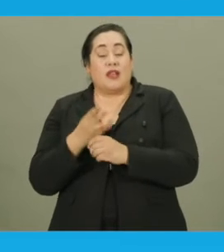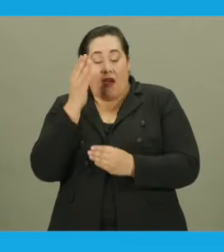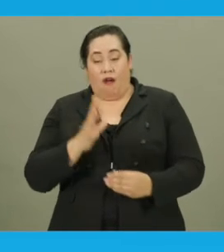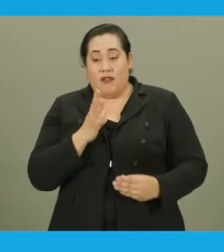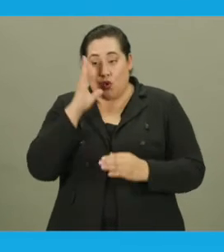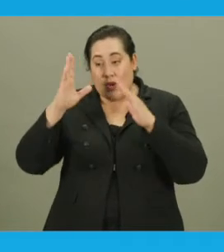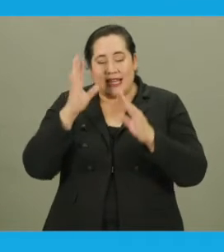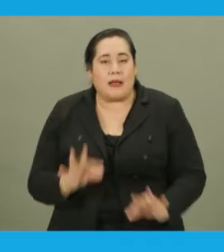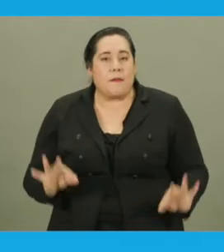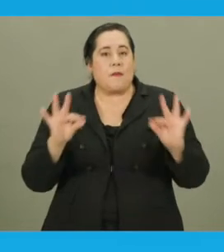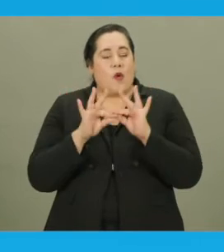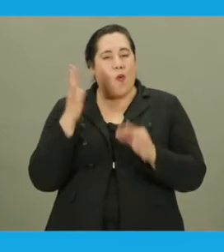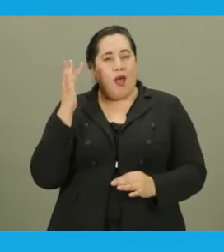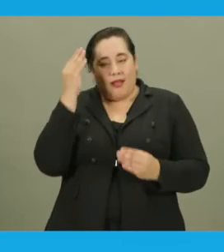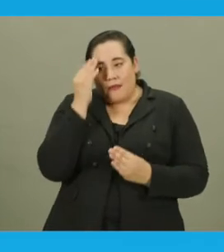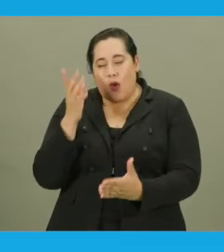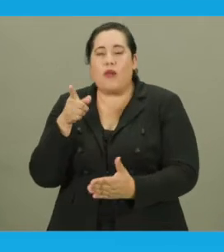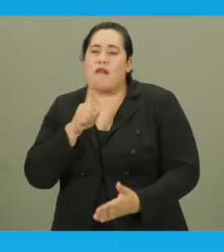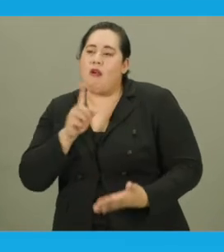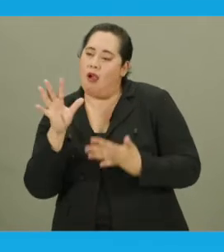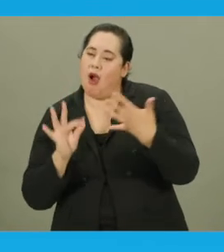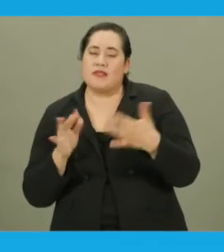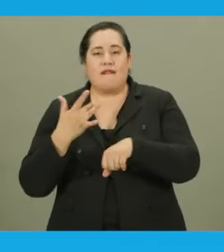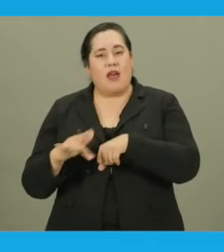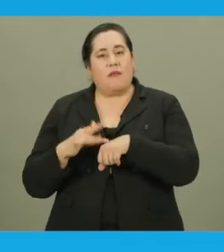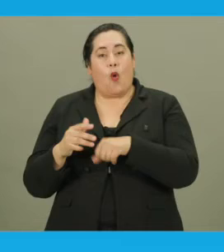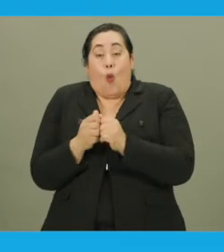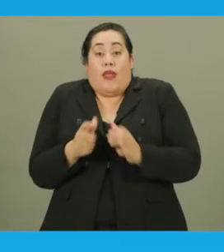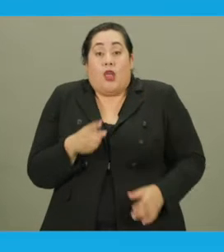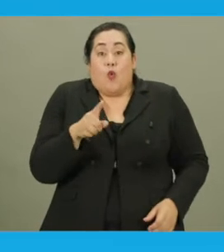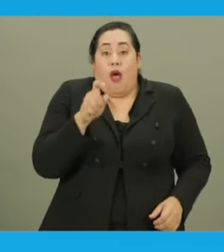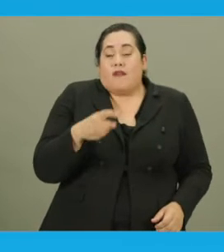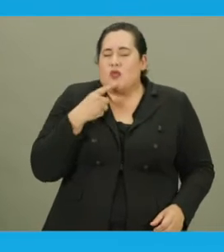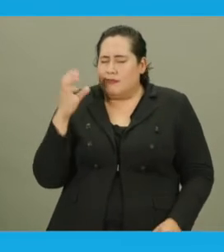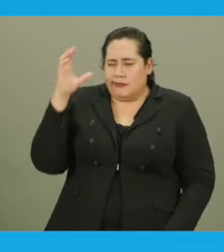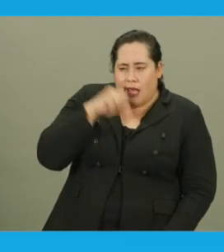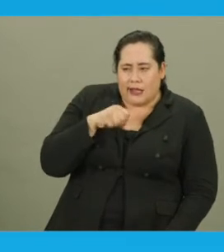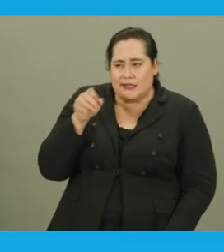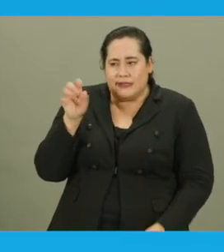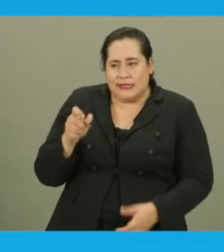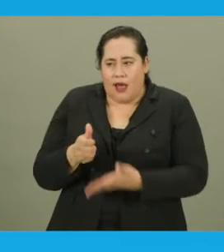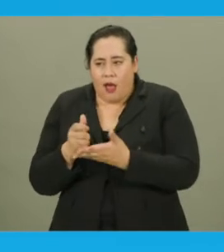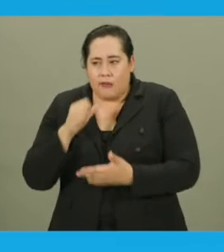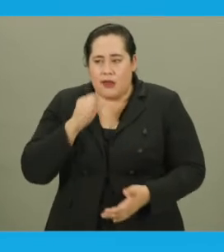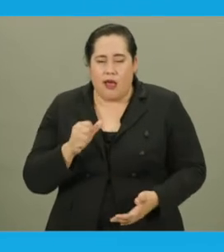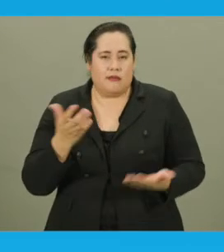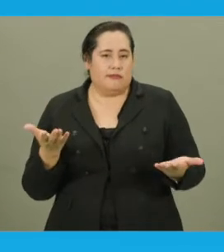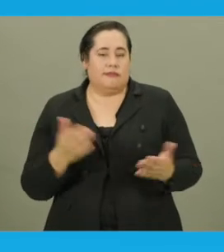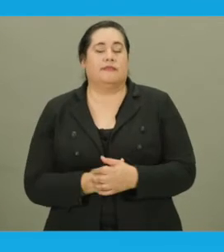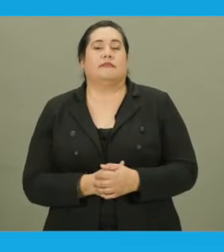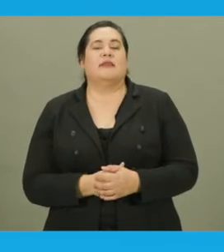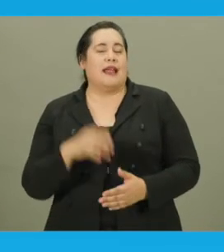greeting is important because it lets the voter know that there are options available without you having to guess whether they need help